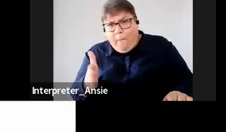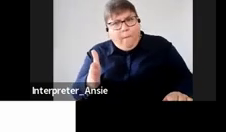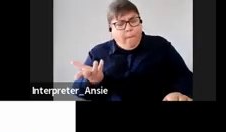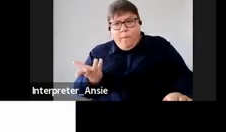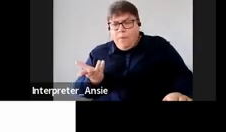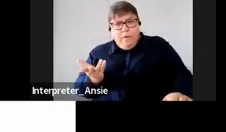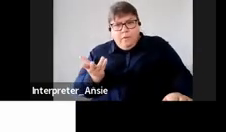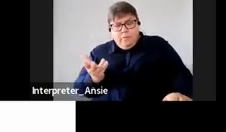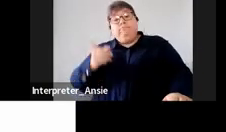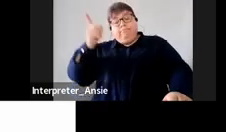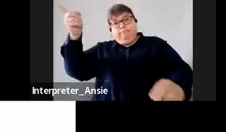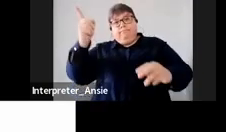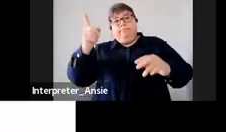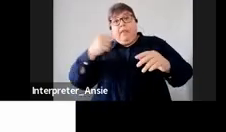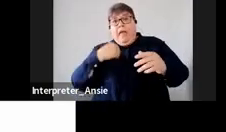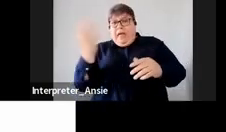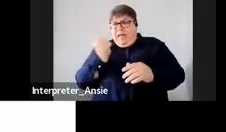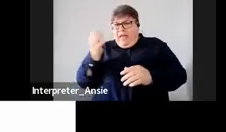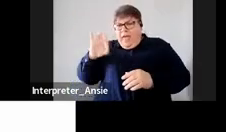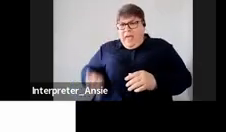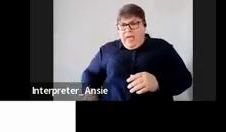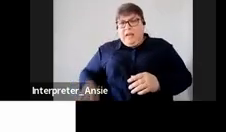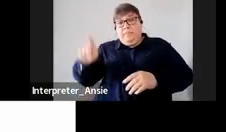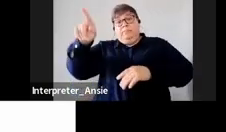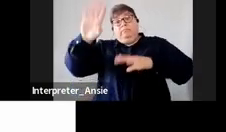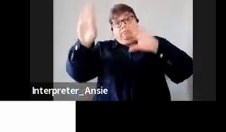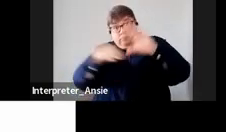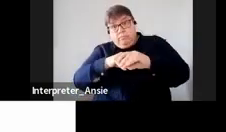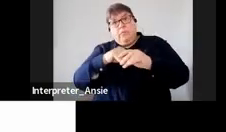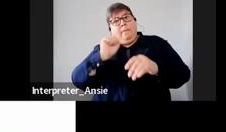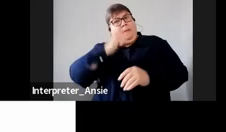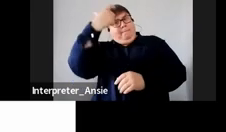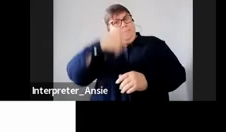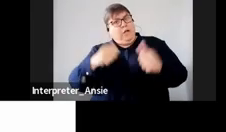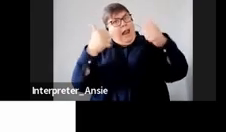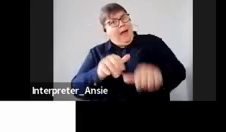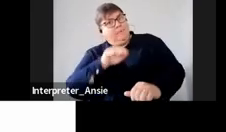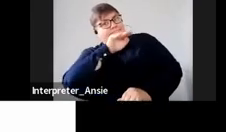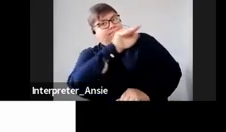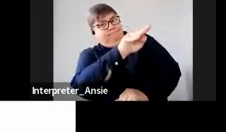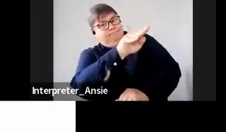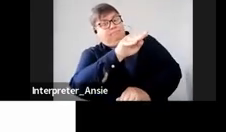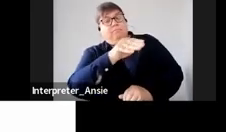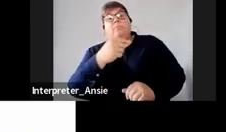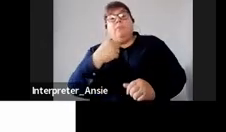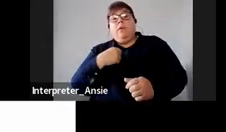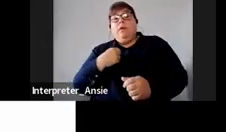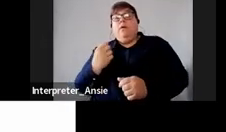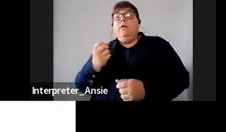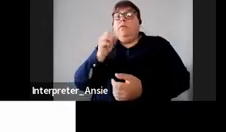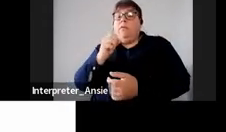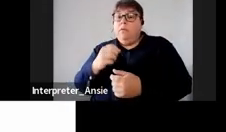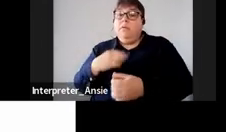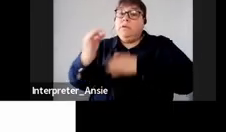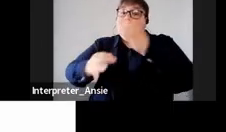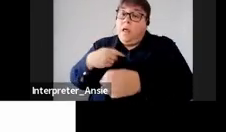incomes which I've received they fell into or they have been paid to my personal account but I did let them through the business to say that